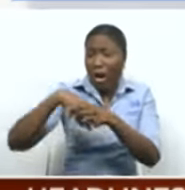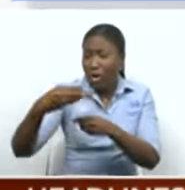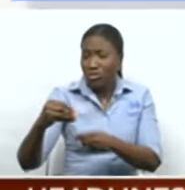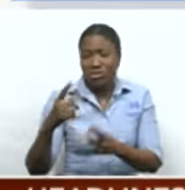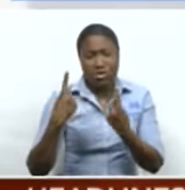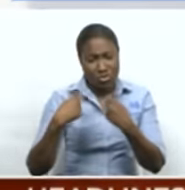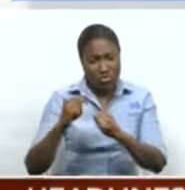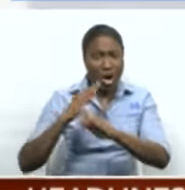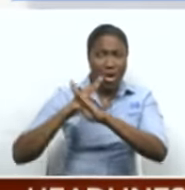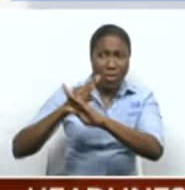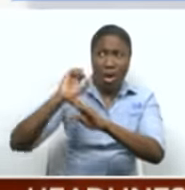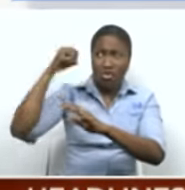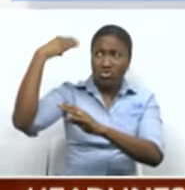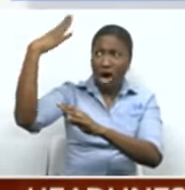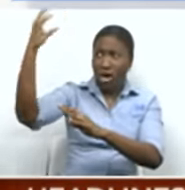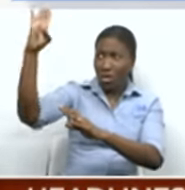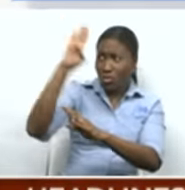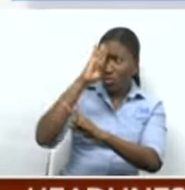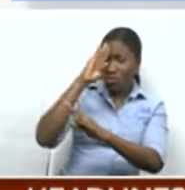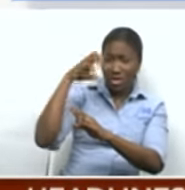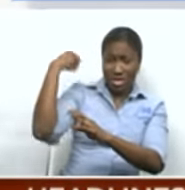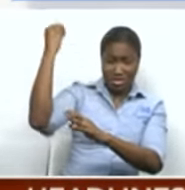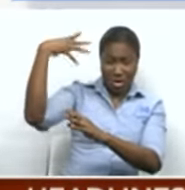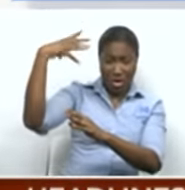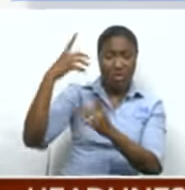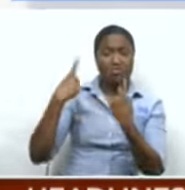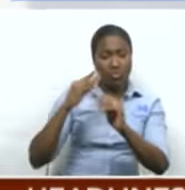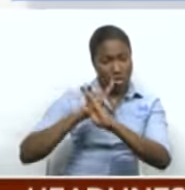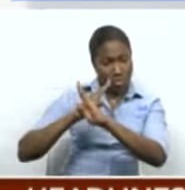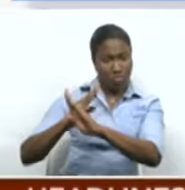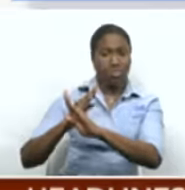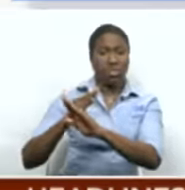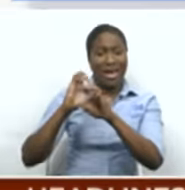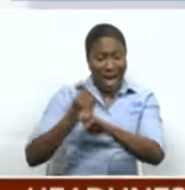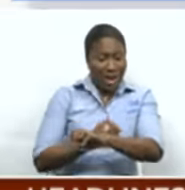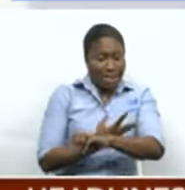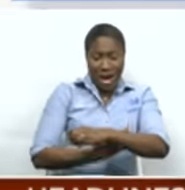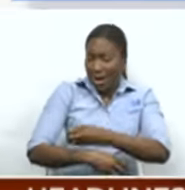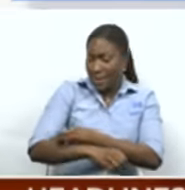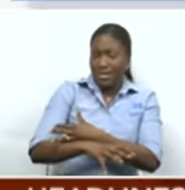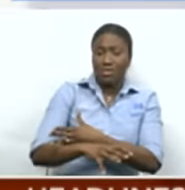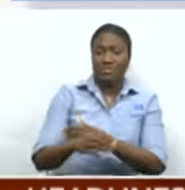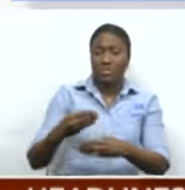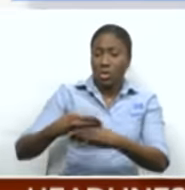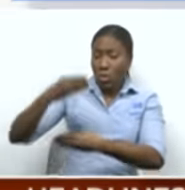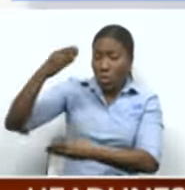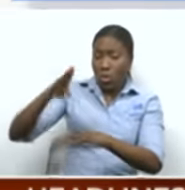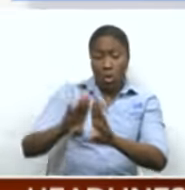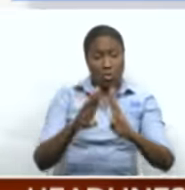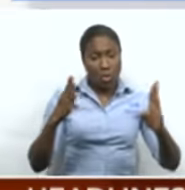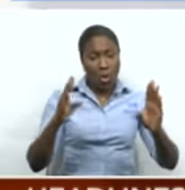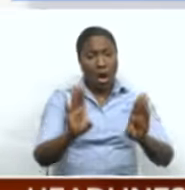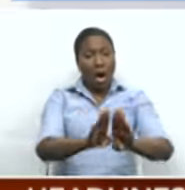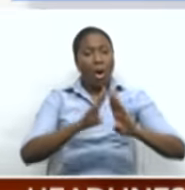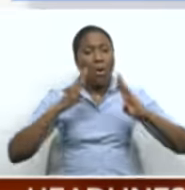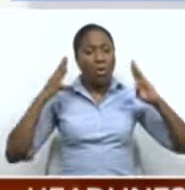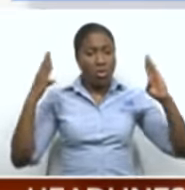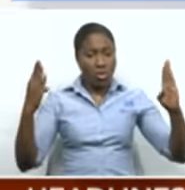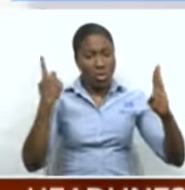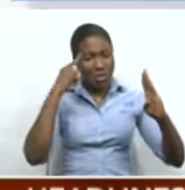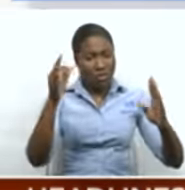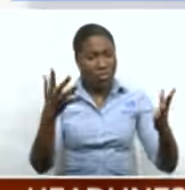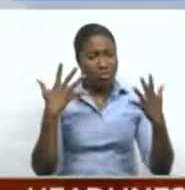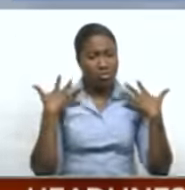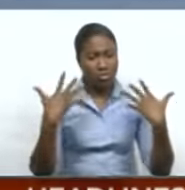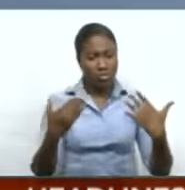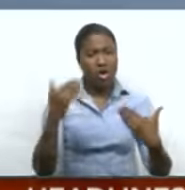Avoid direct sunlight during this time of day as well as there's a high chance of sunburn, open doors and windows that are not in direct sunlight. Ventilation